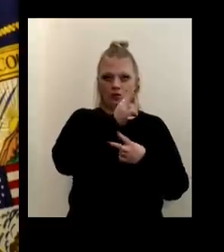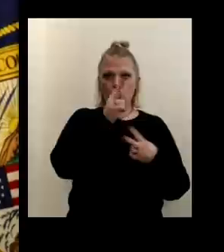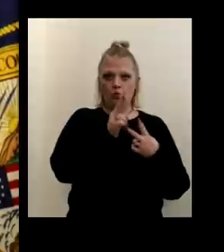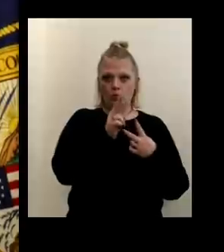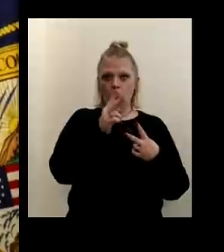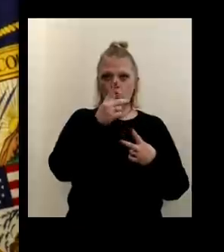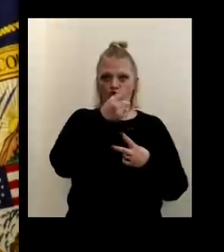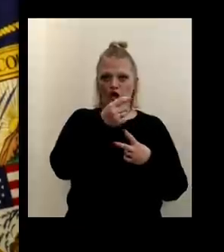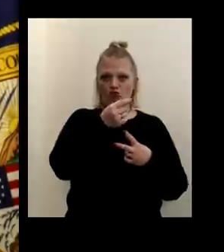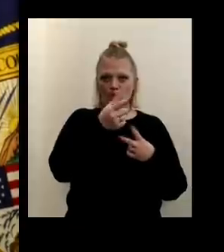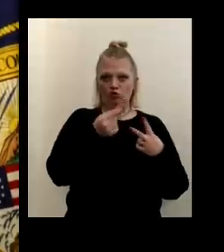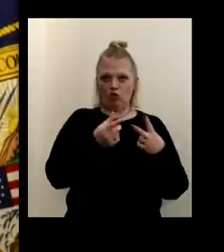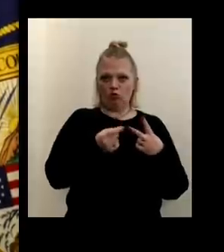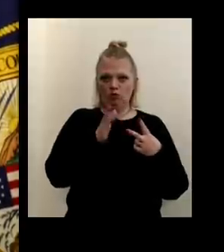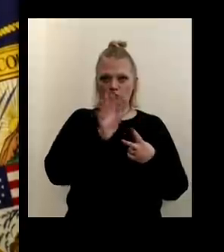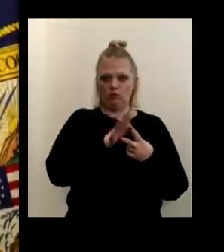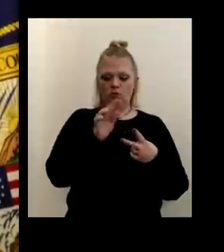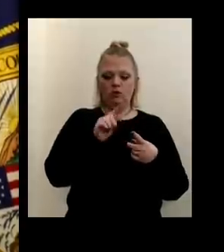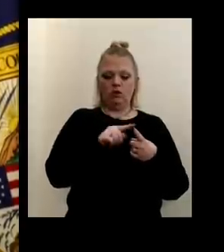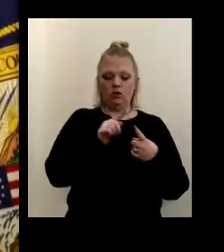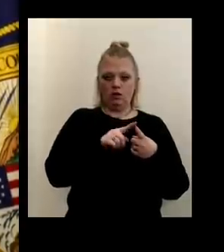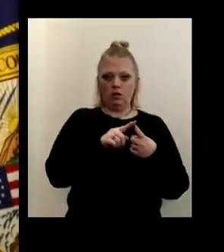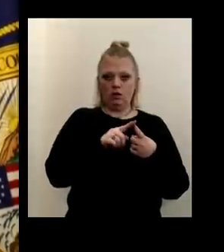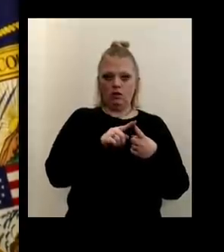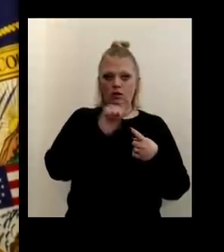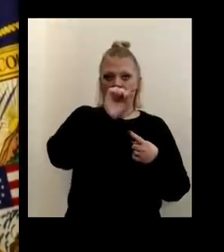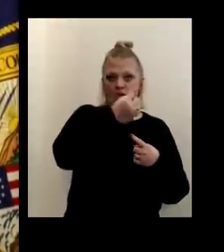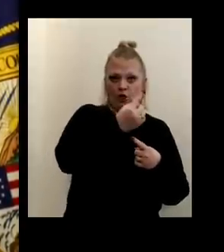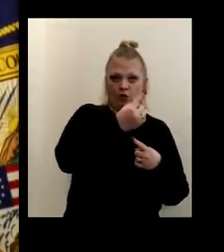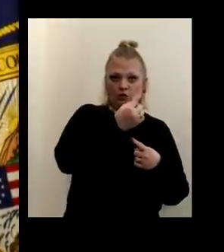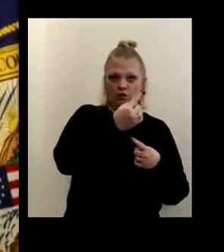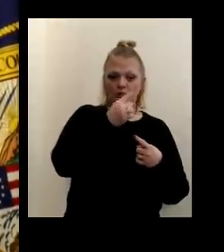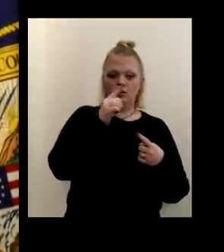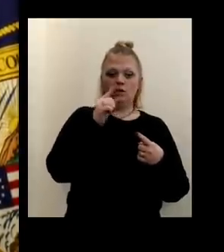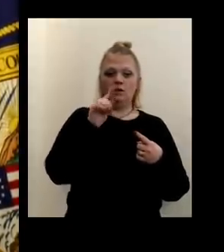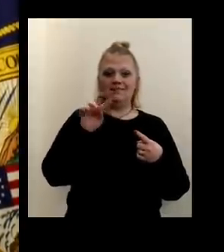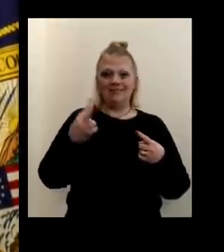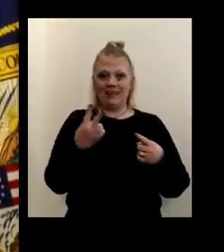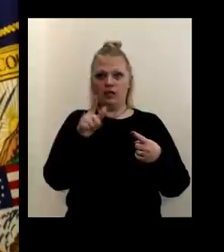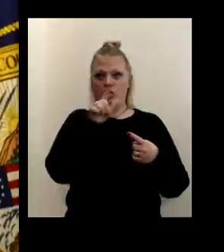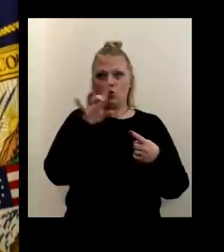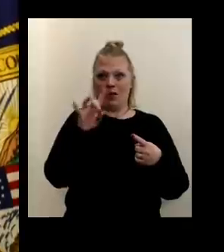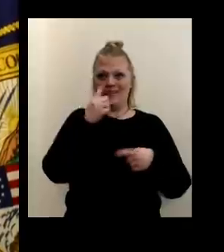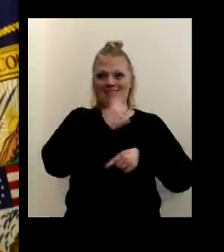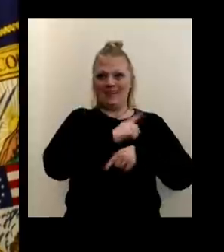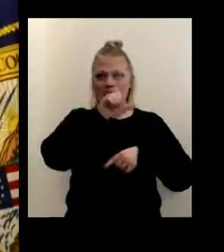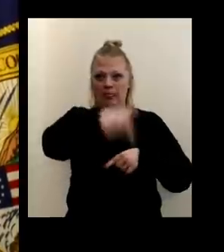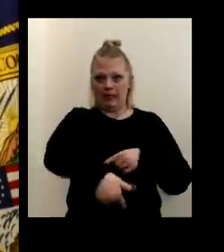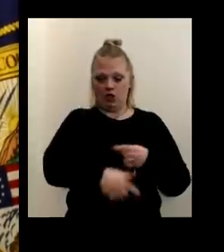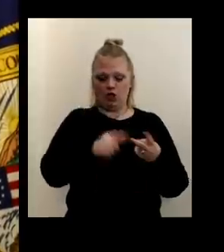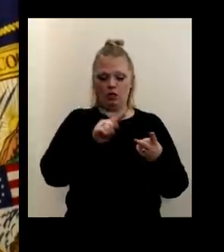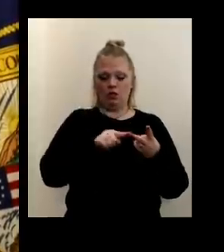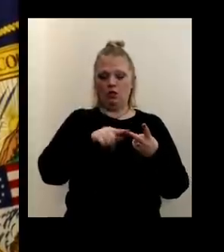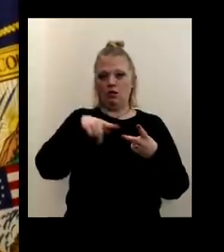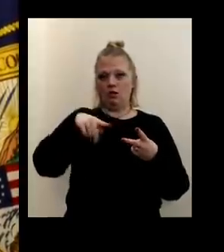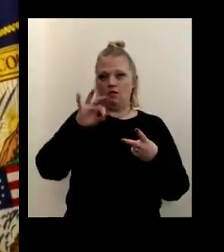And for the Moderna, the second dose is, uh, 28 days after the first dose. Um, for the Pfizer, that is approved for